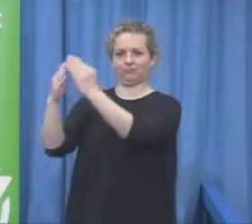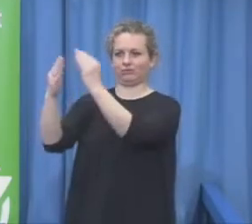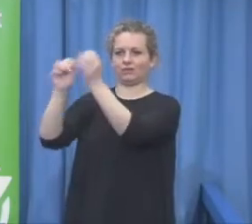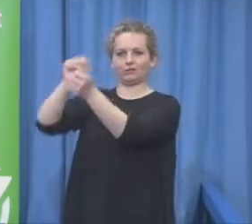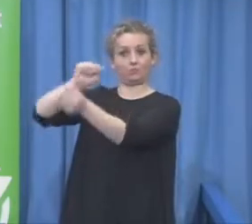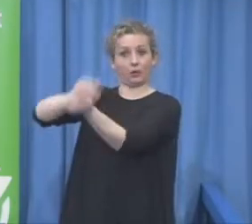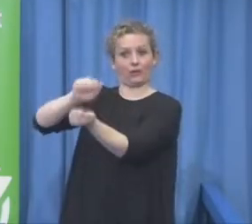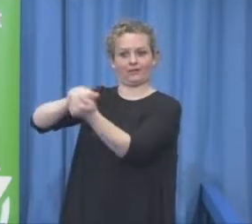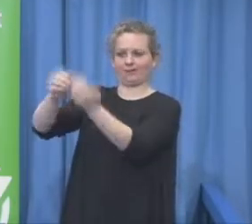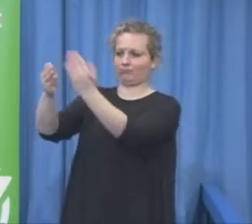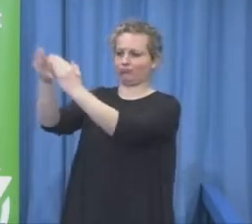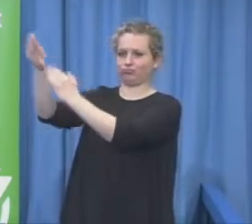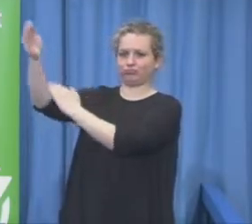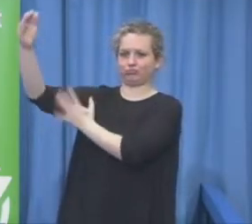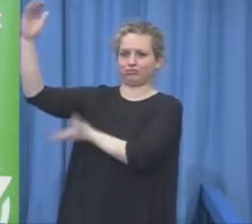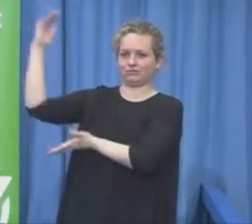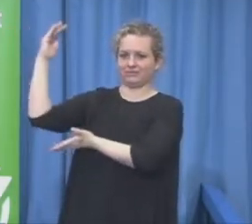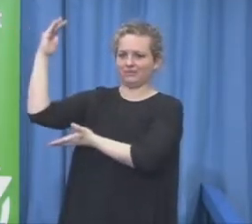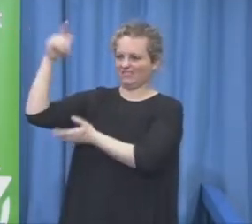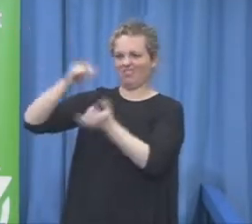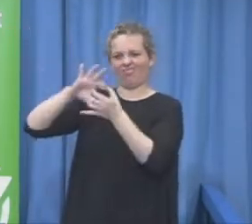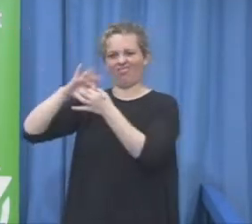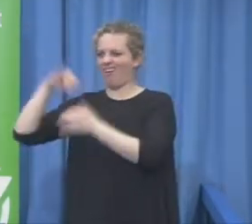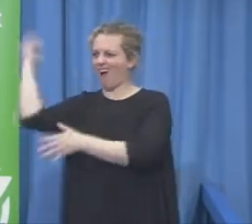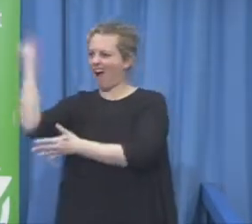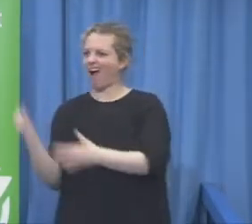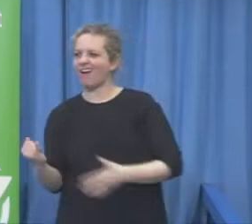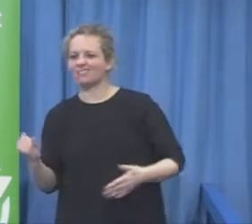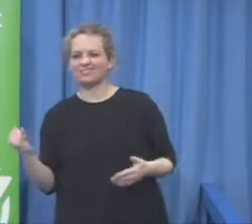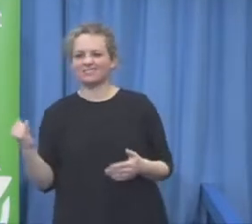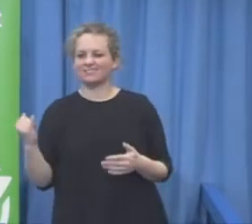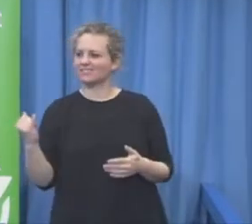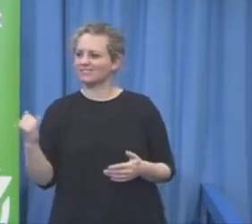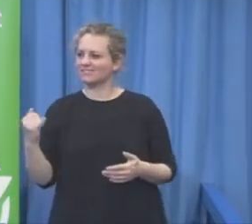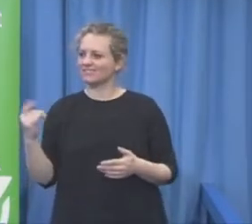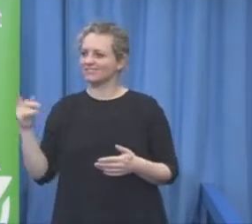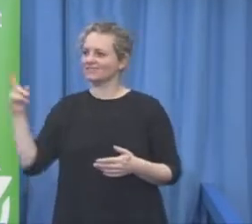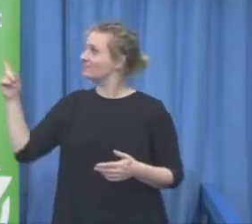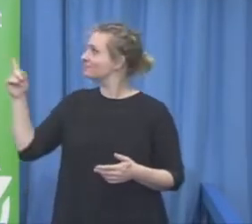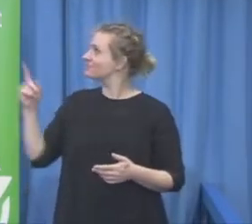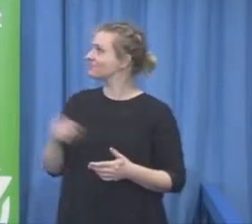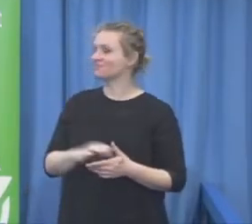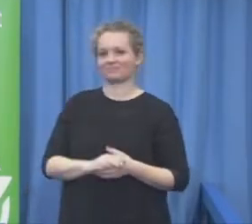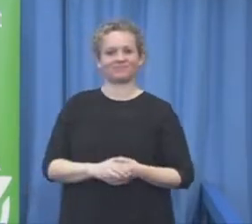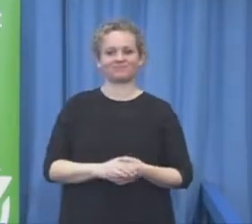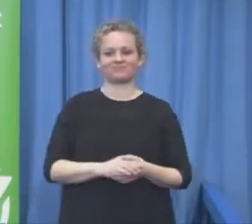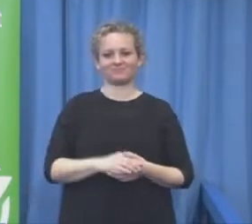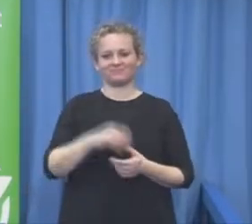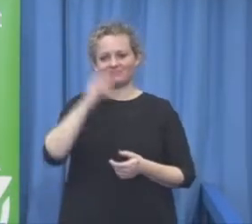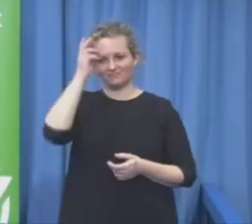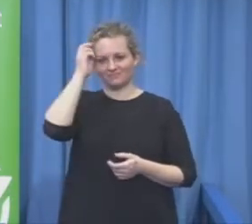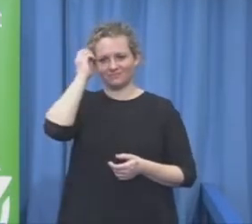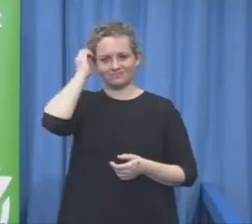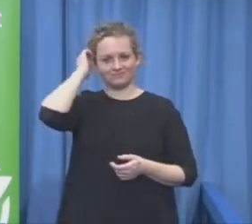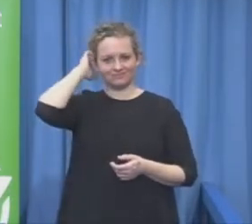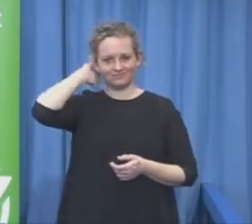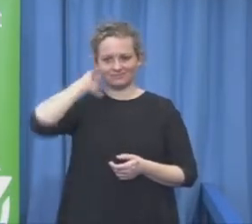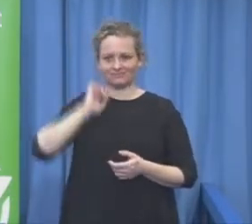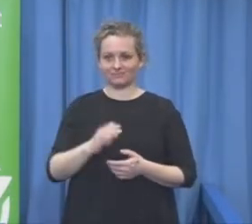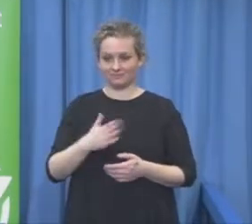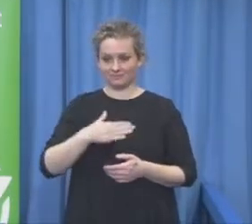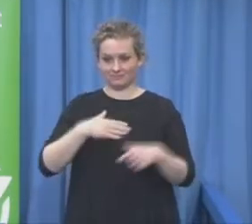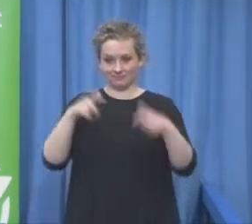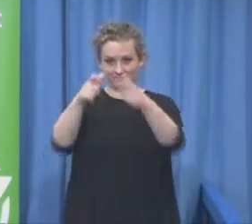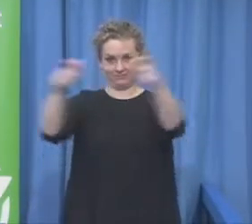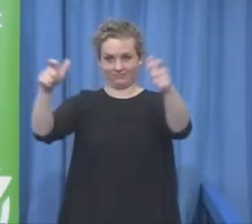artificial arm and legs concept and collaborate with the the stratasys it's a 3d printing company